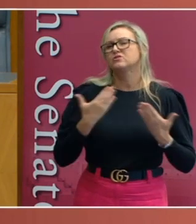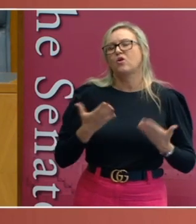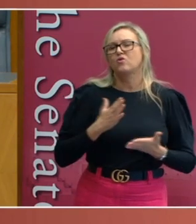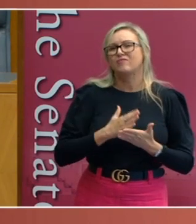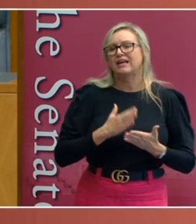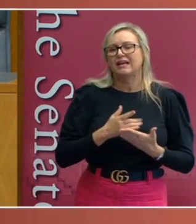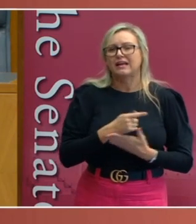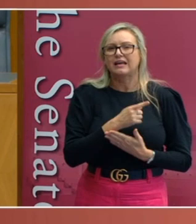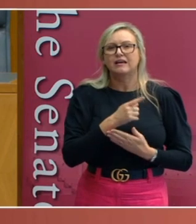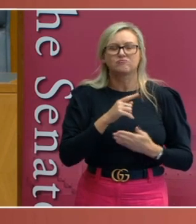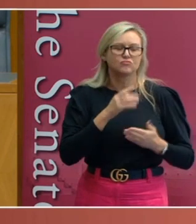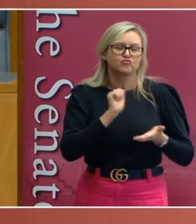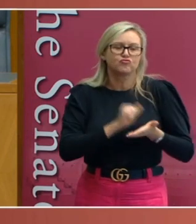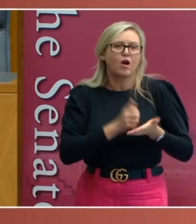apply.